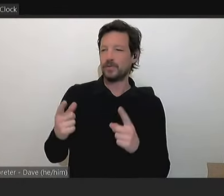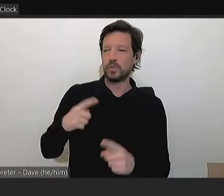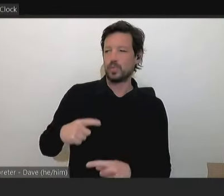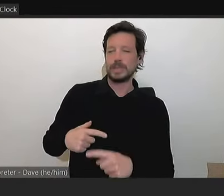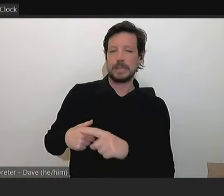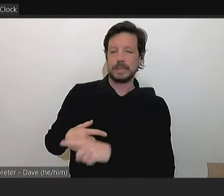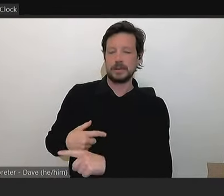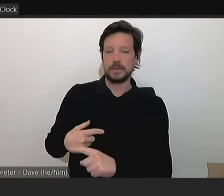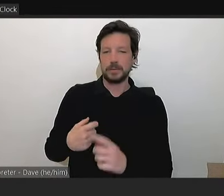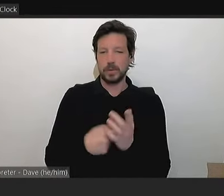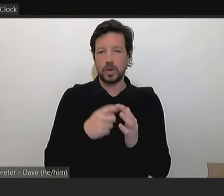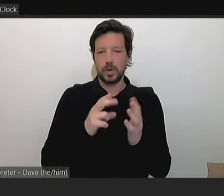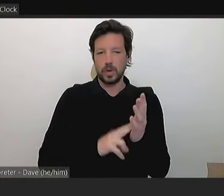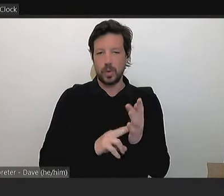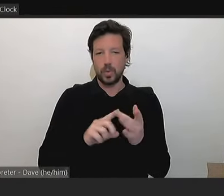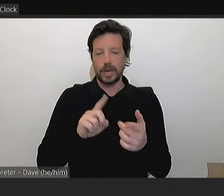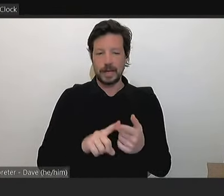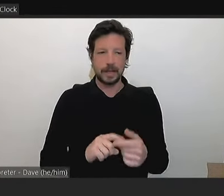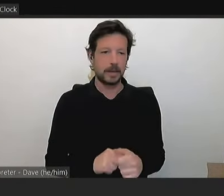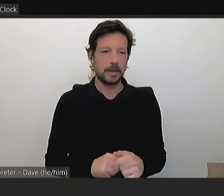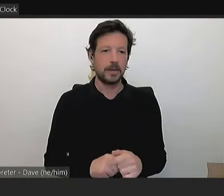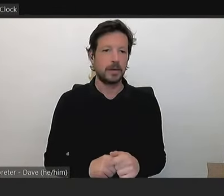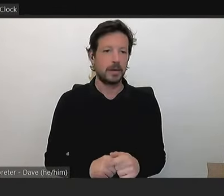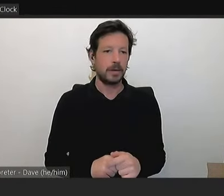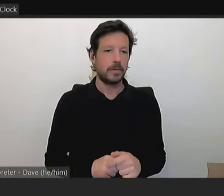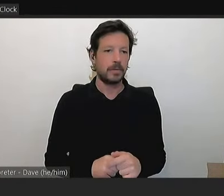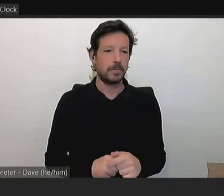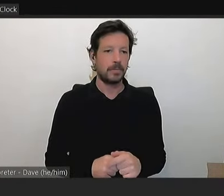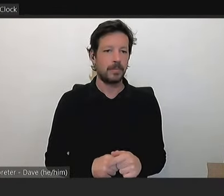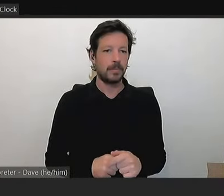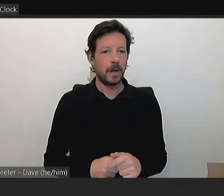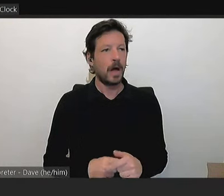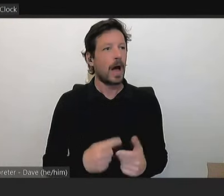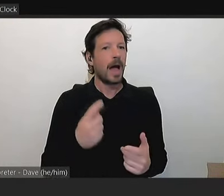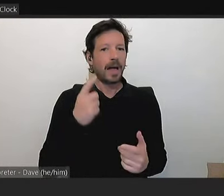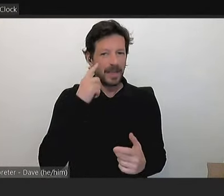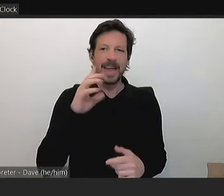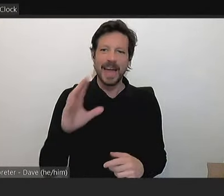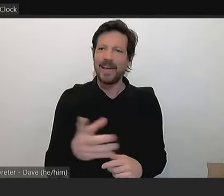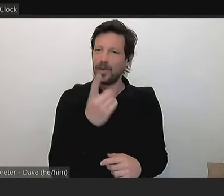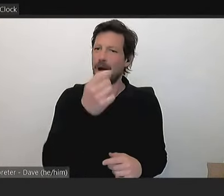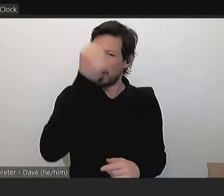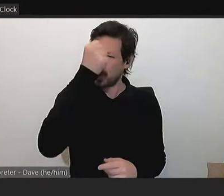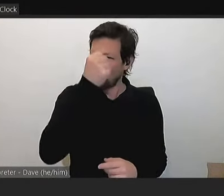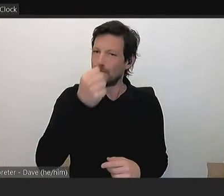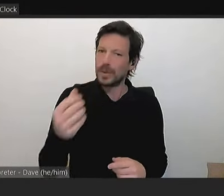think anyone doesn't think that the work needs to happen. It's purely a question of timing.